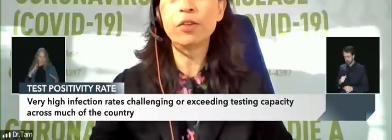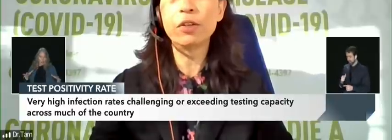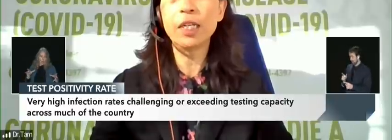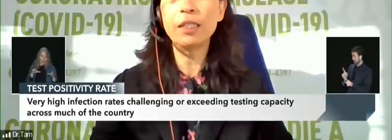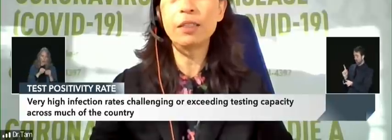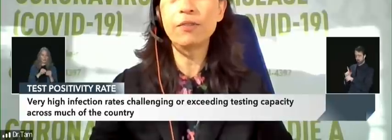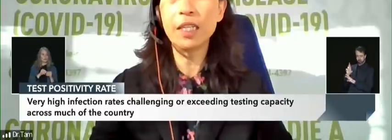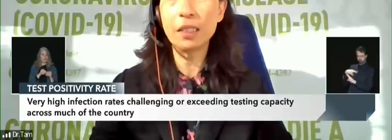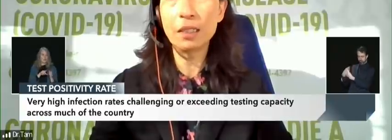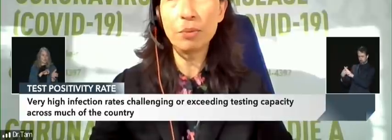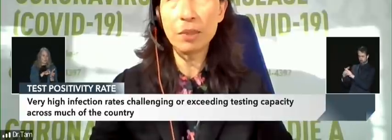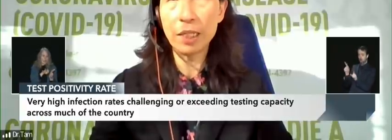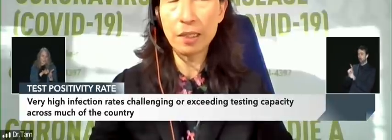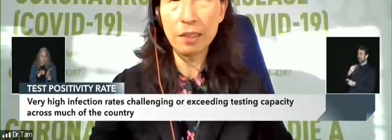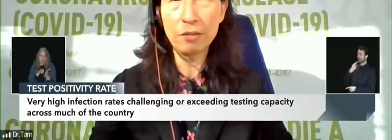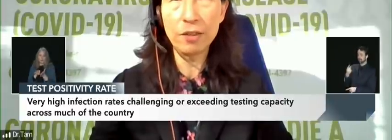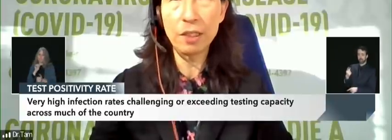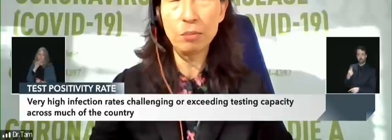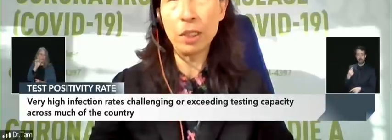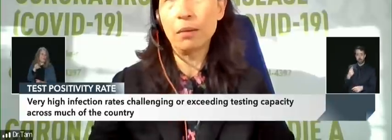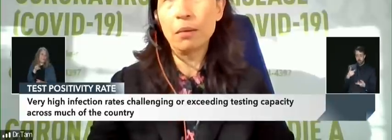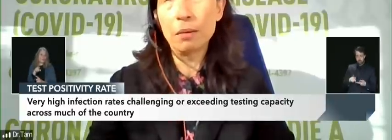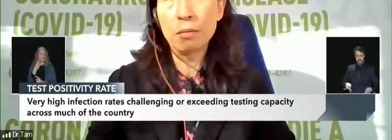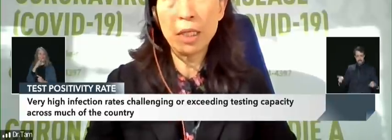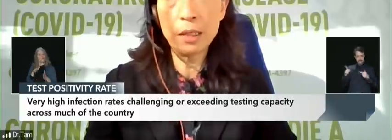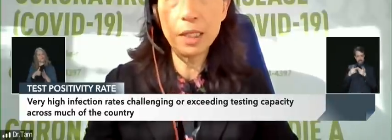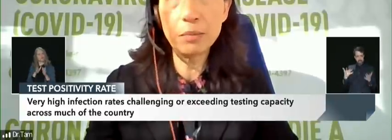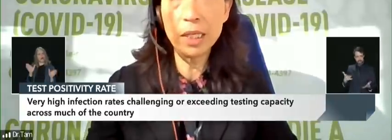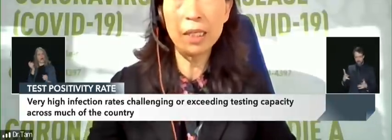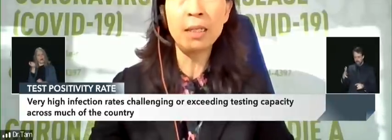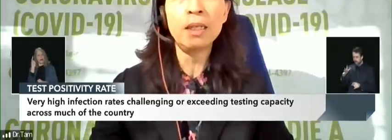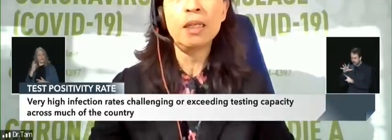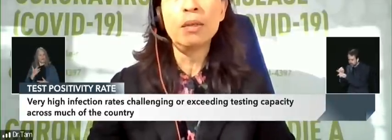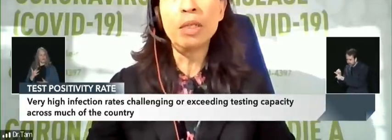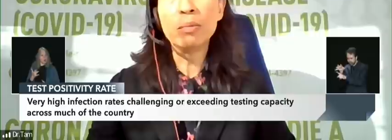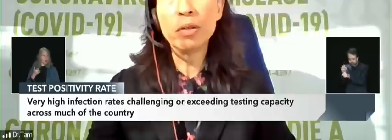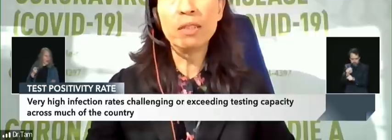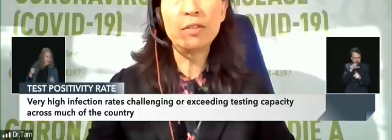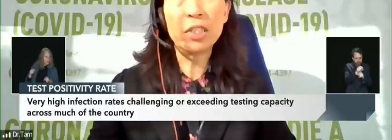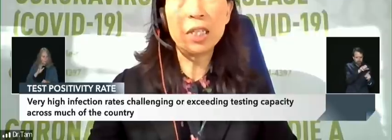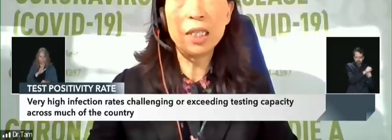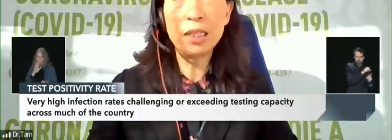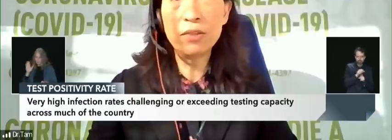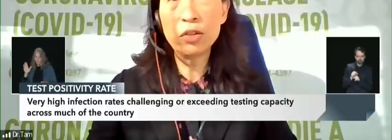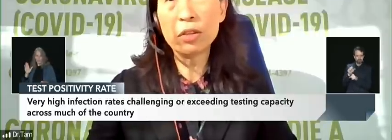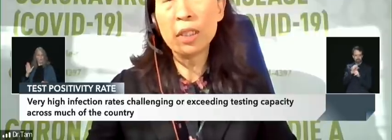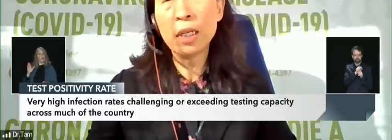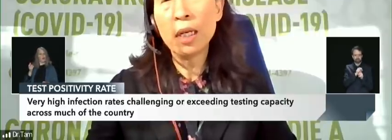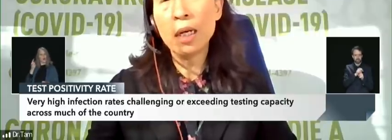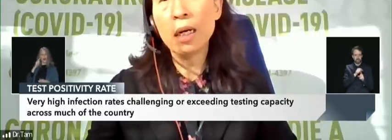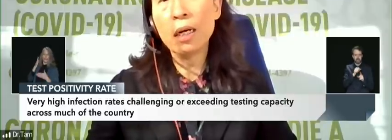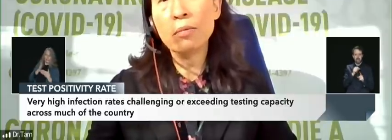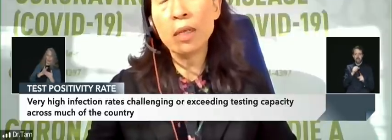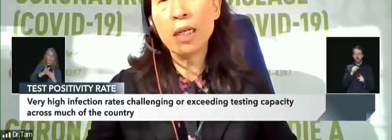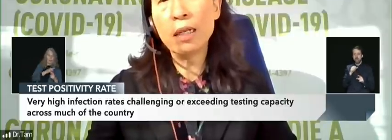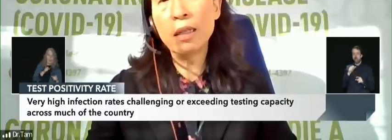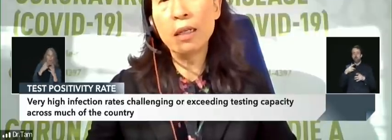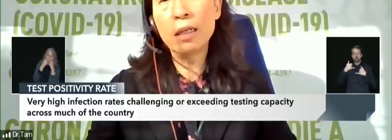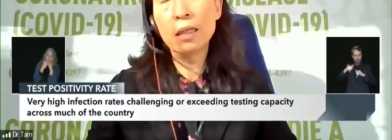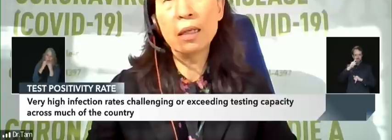necessary for a surveillance perspective and but while it may be important for certain individuals